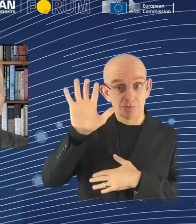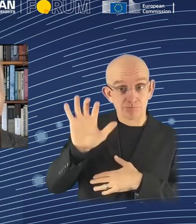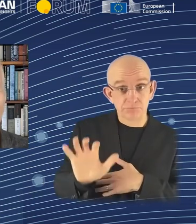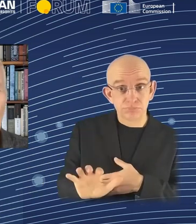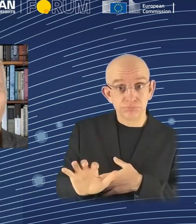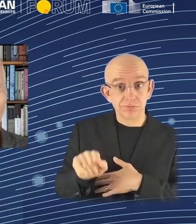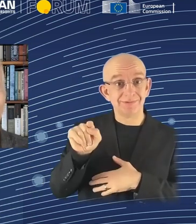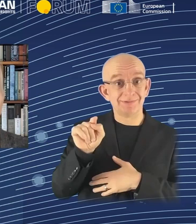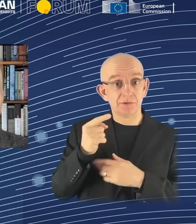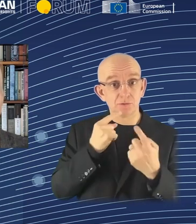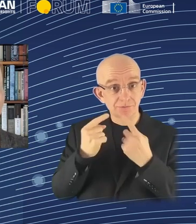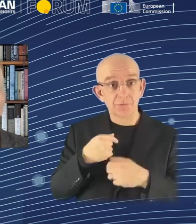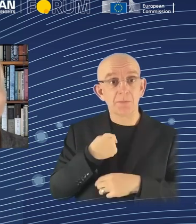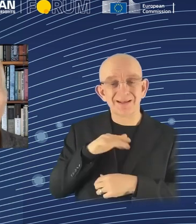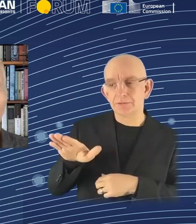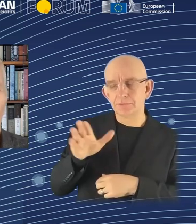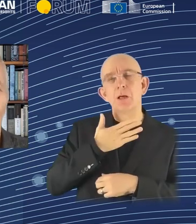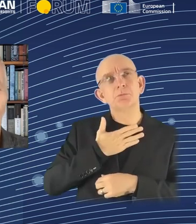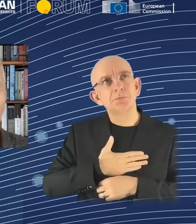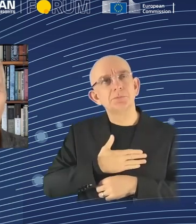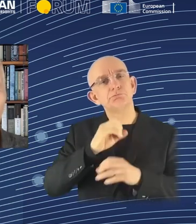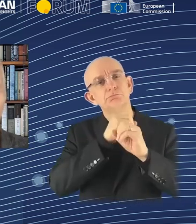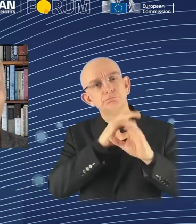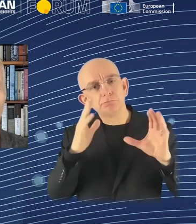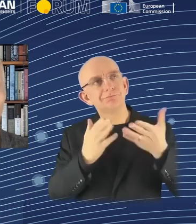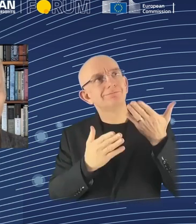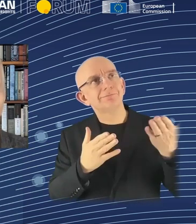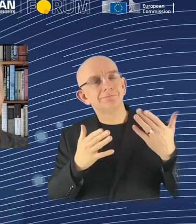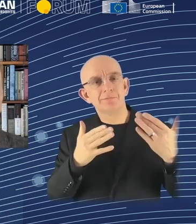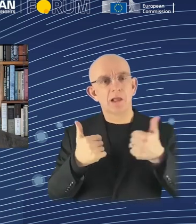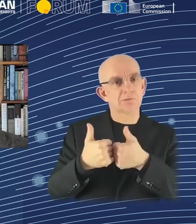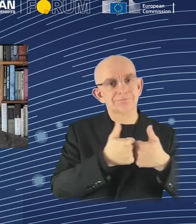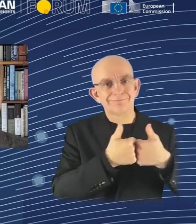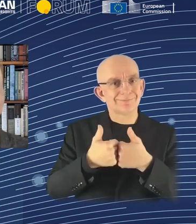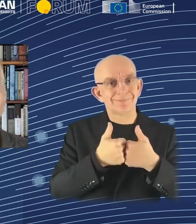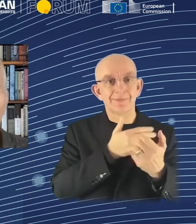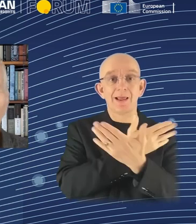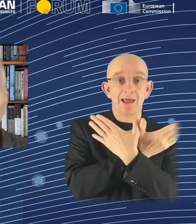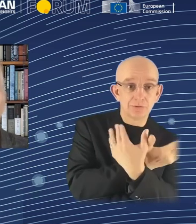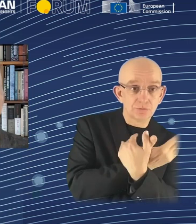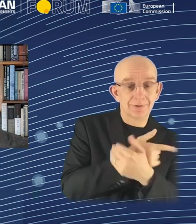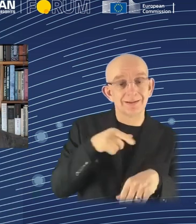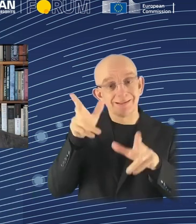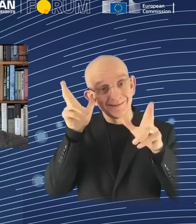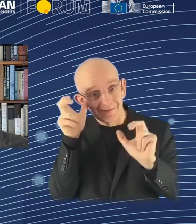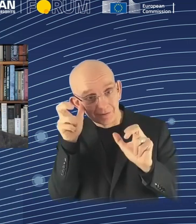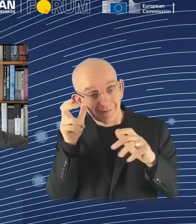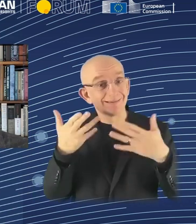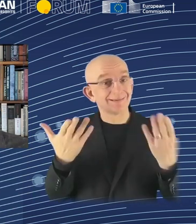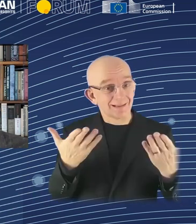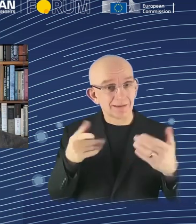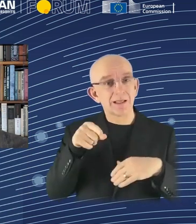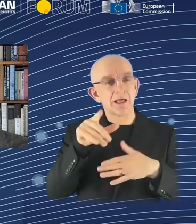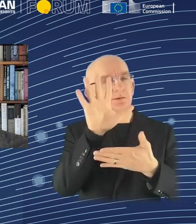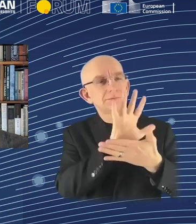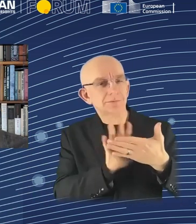a battle between an angel and a devil in the style of Delacroix's Jacob Wrestling with the Angel. ChatGPT first